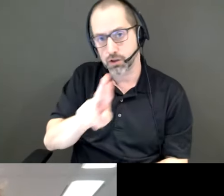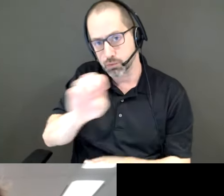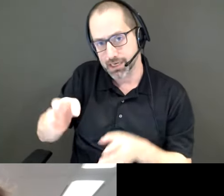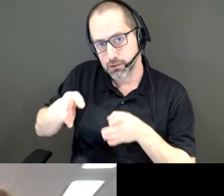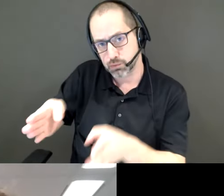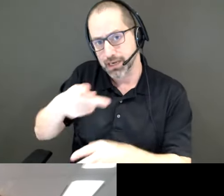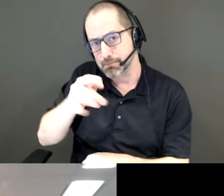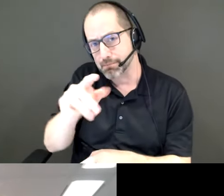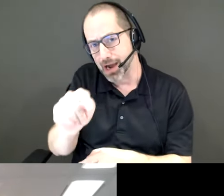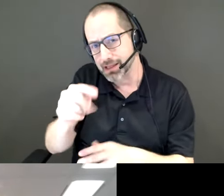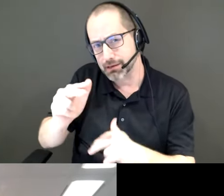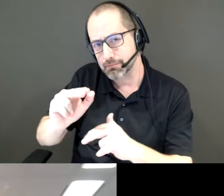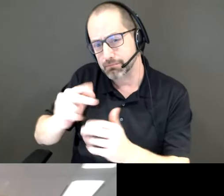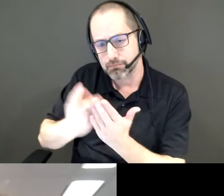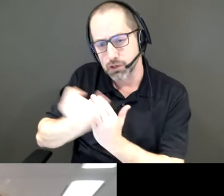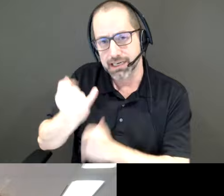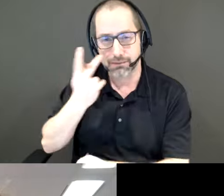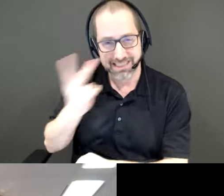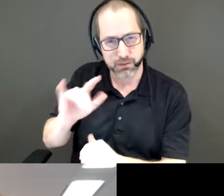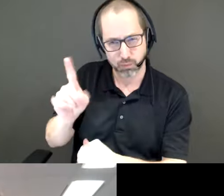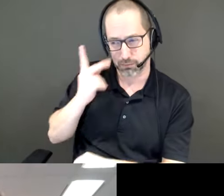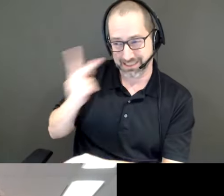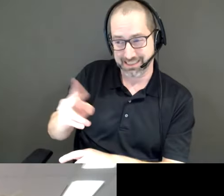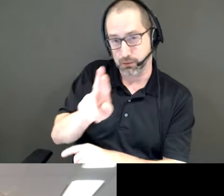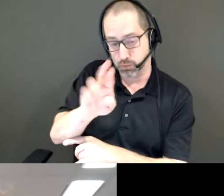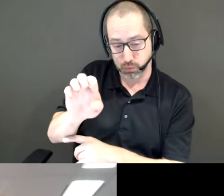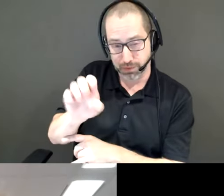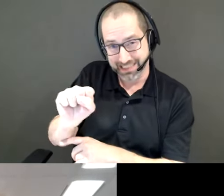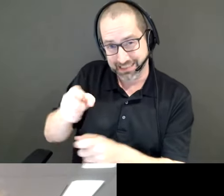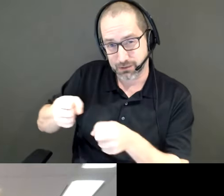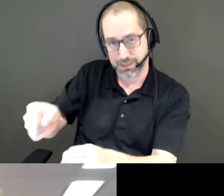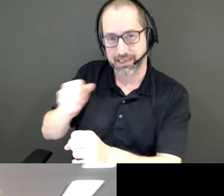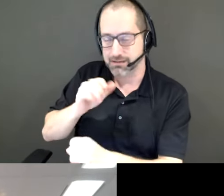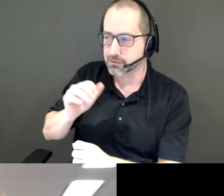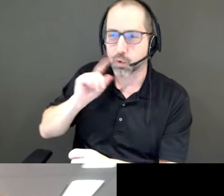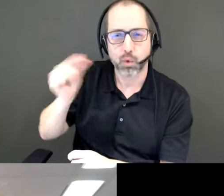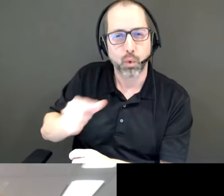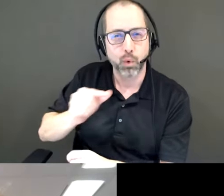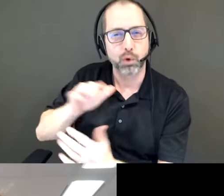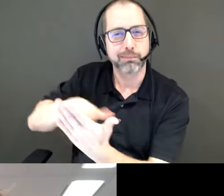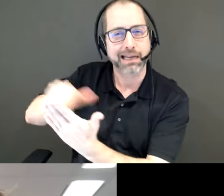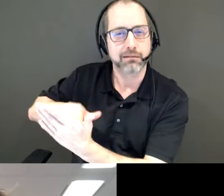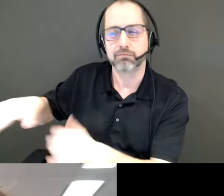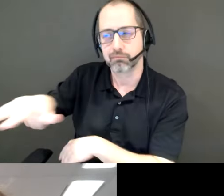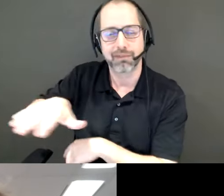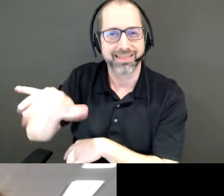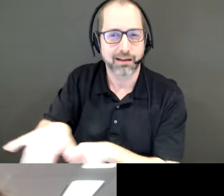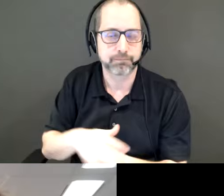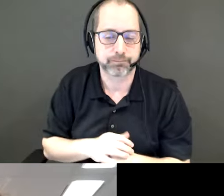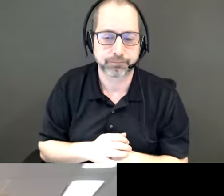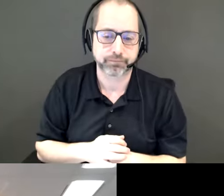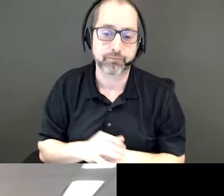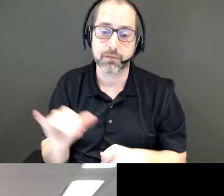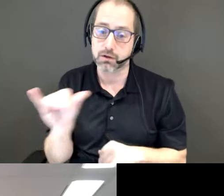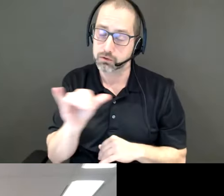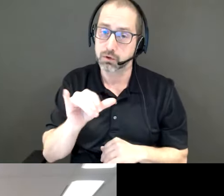may have seen where it's painted primarily gold at Rees Street. And then I have to also say like our ultimate goal here is, we of